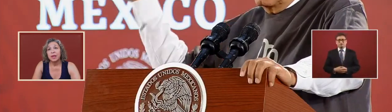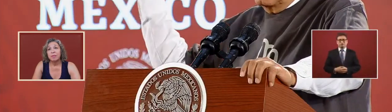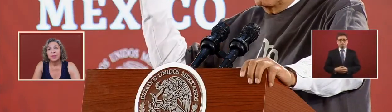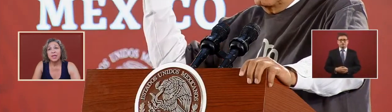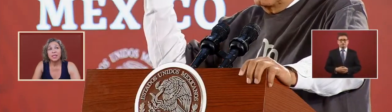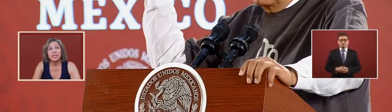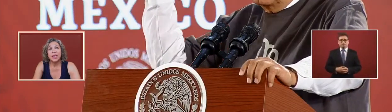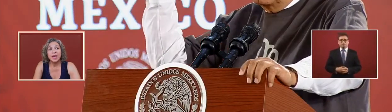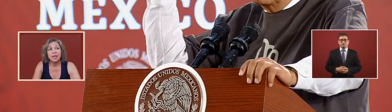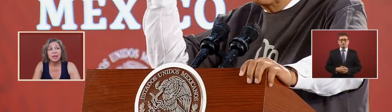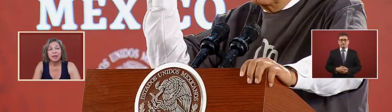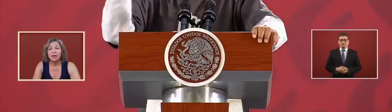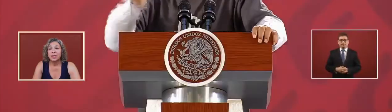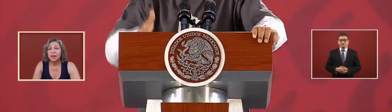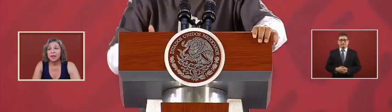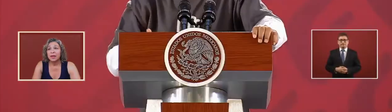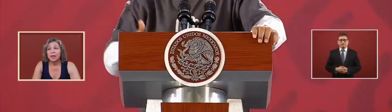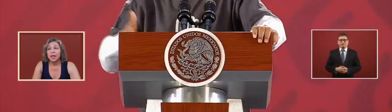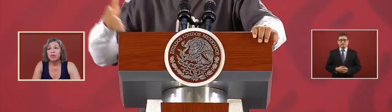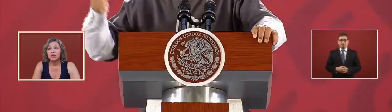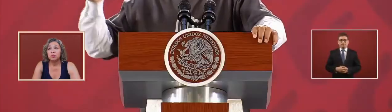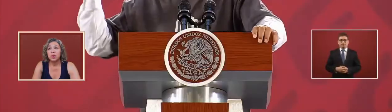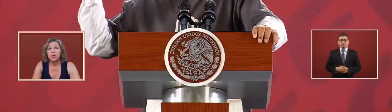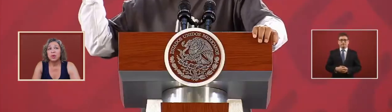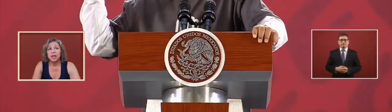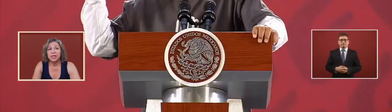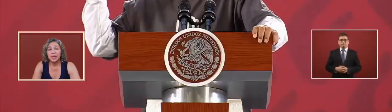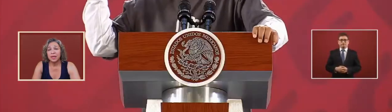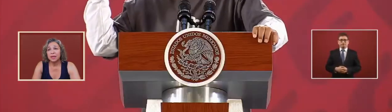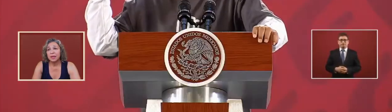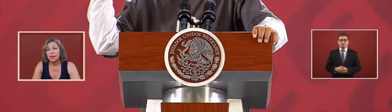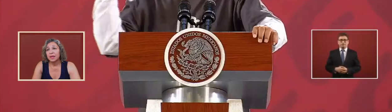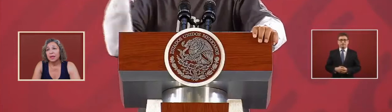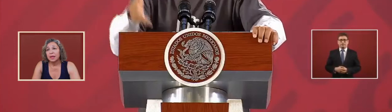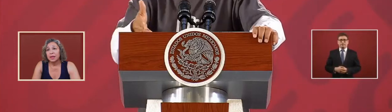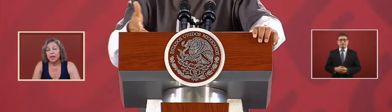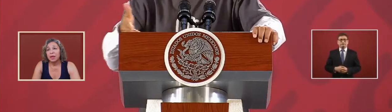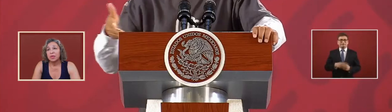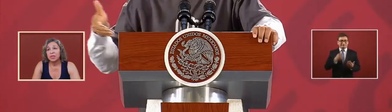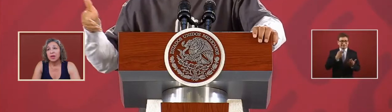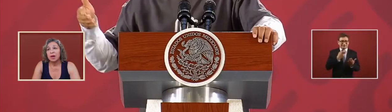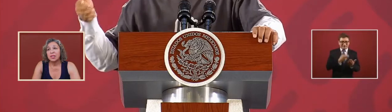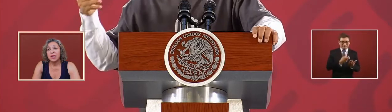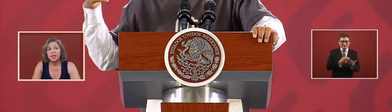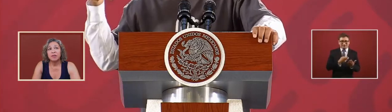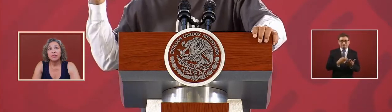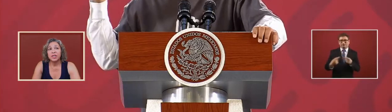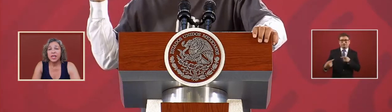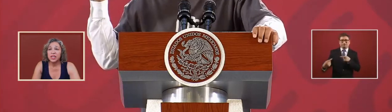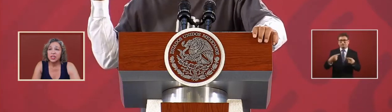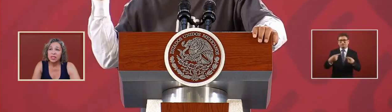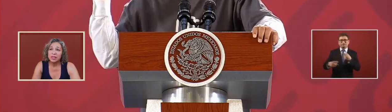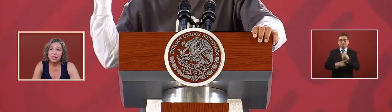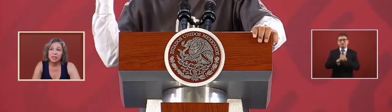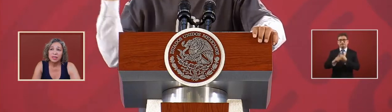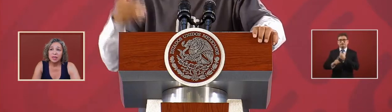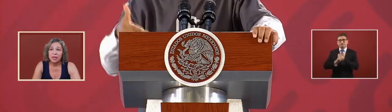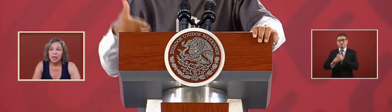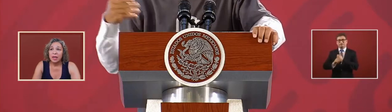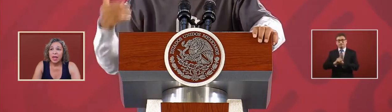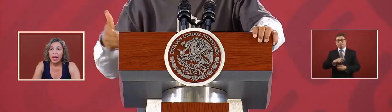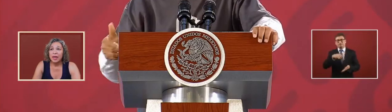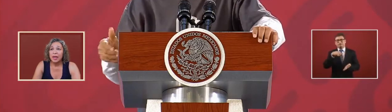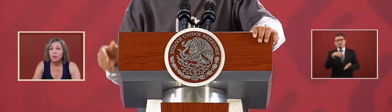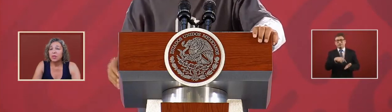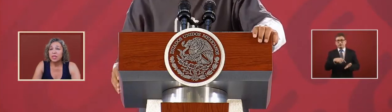but instead it was polarizing it was causing confrontations and